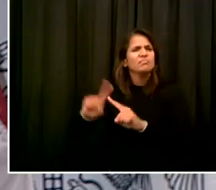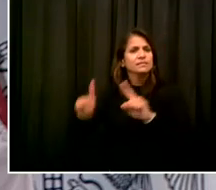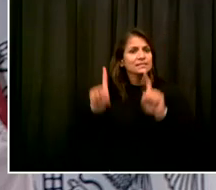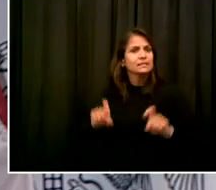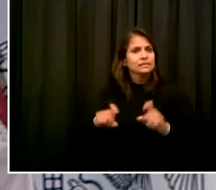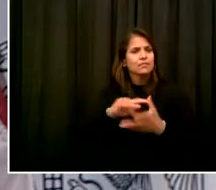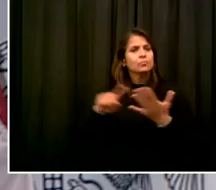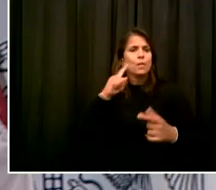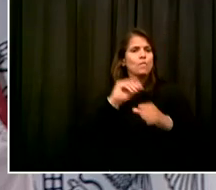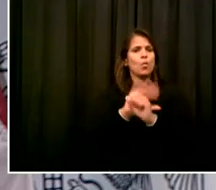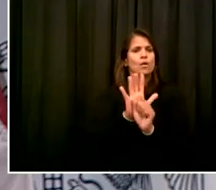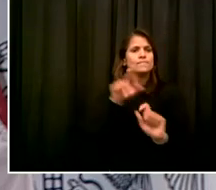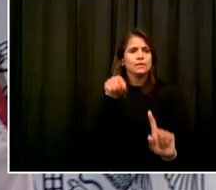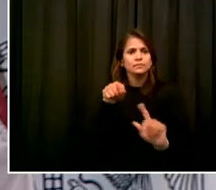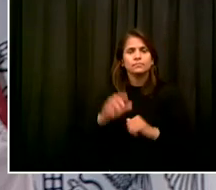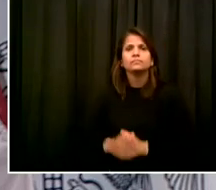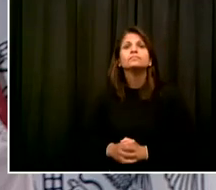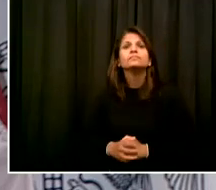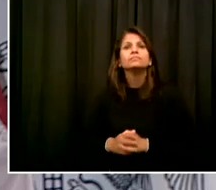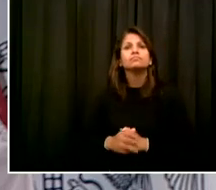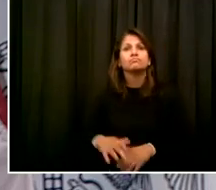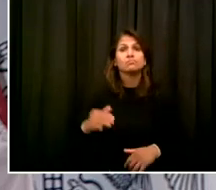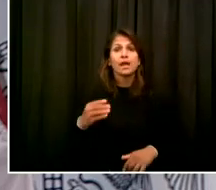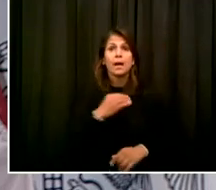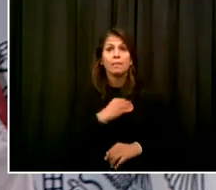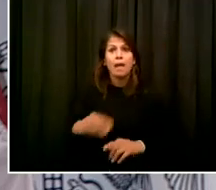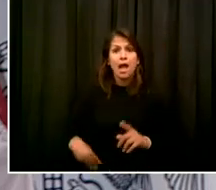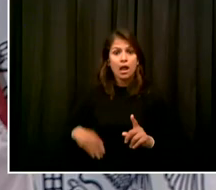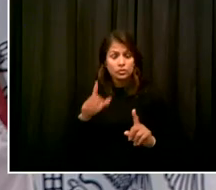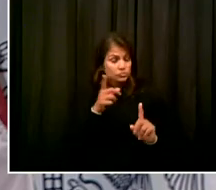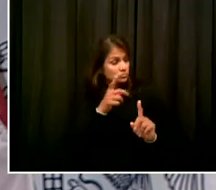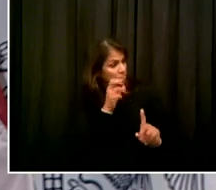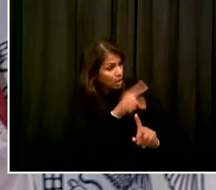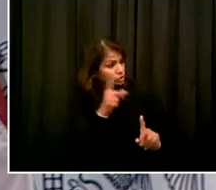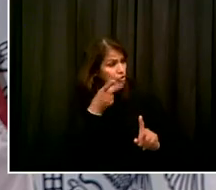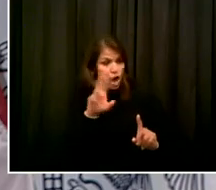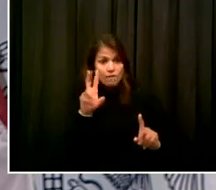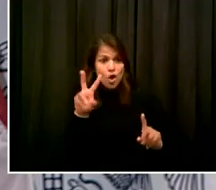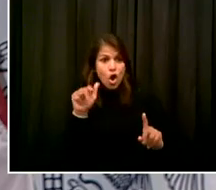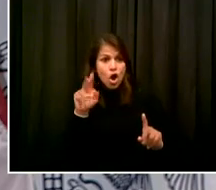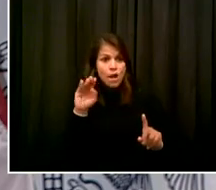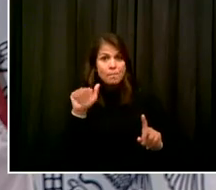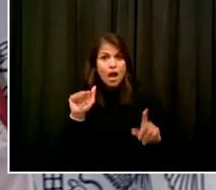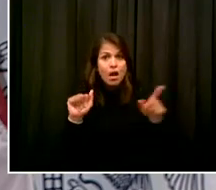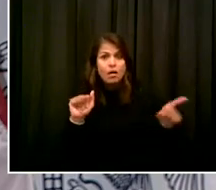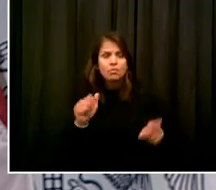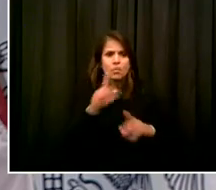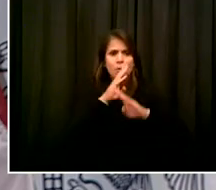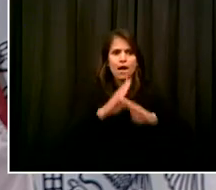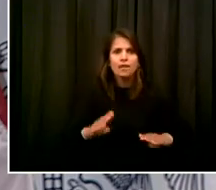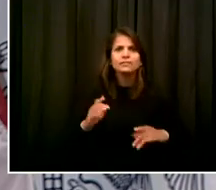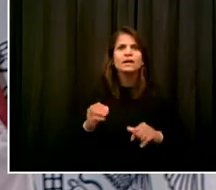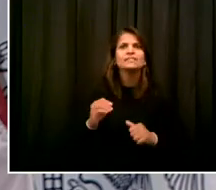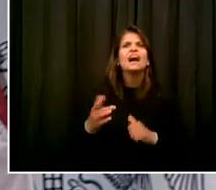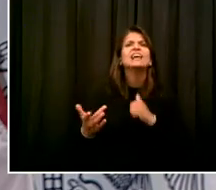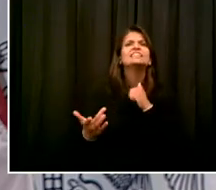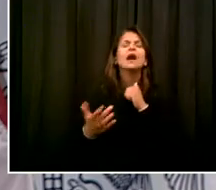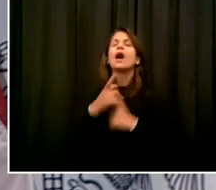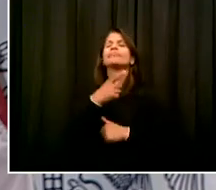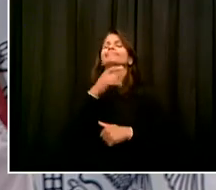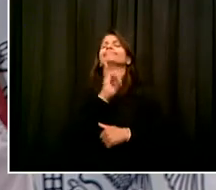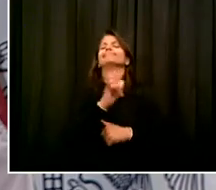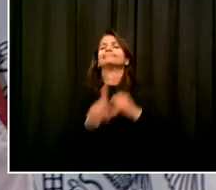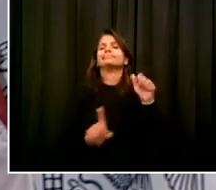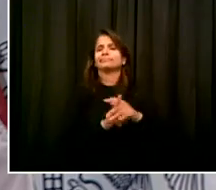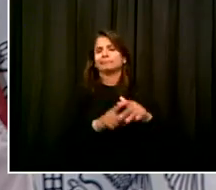Are we having technical difficulties there? I guess that's a yes. All right. We're, we are, we, we heard him earlier. We can't hear him now. Let's fix